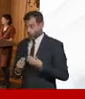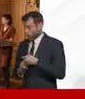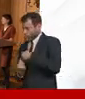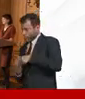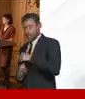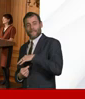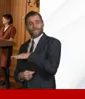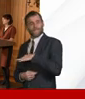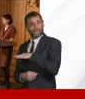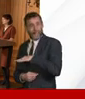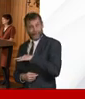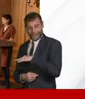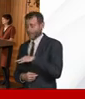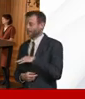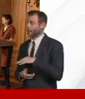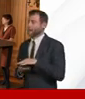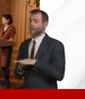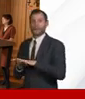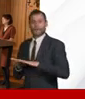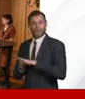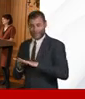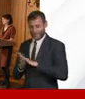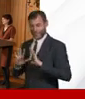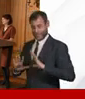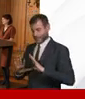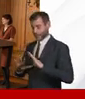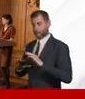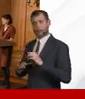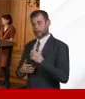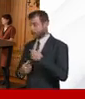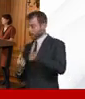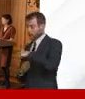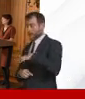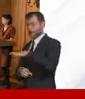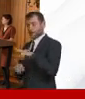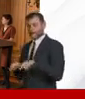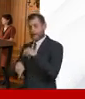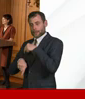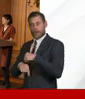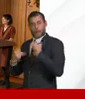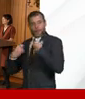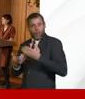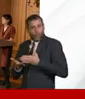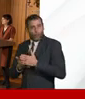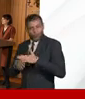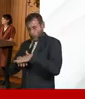so your risk of exposure to the virus is pretty similar usually across a family we almost expect another member of a